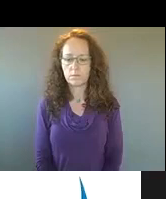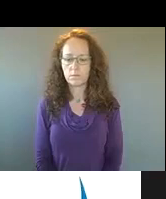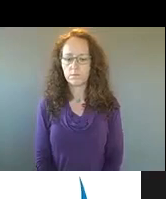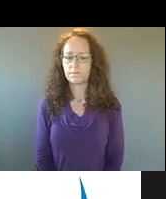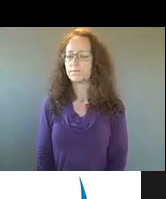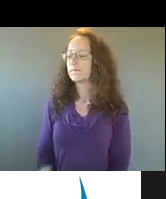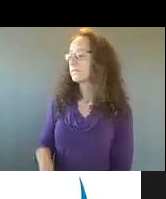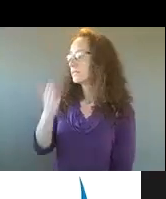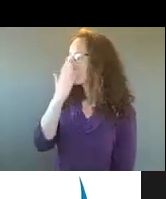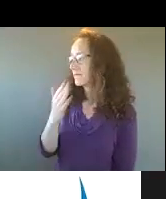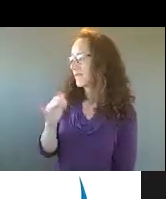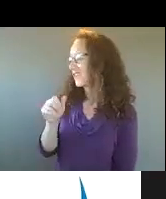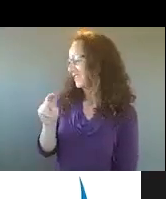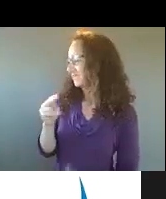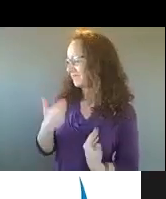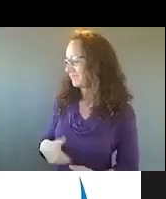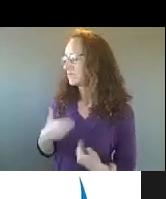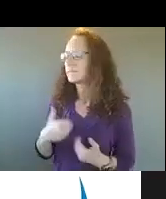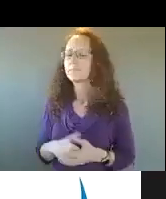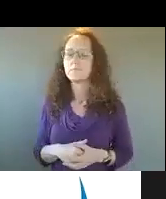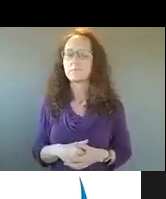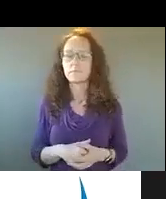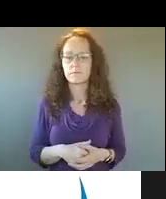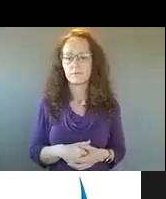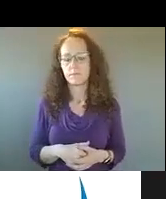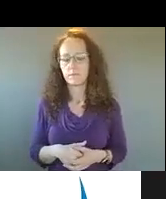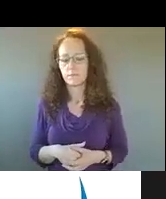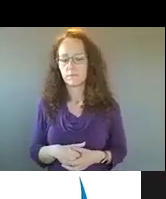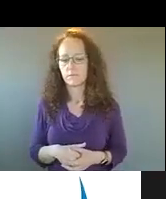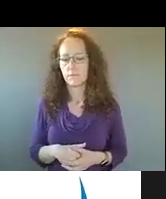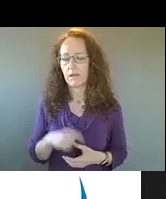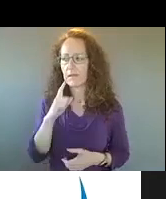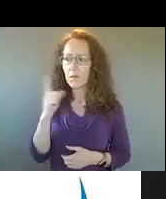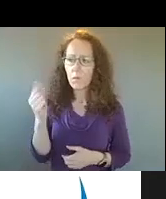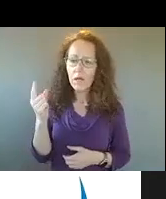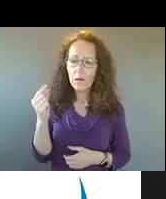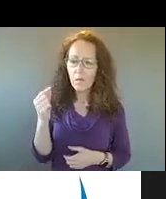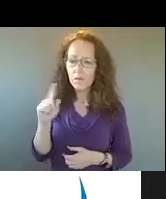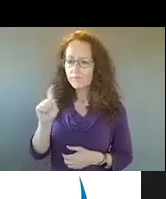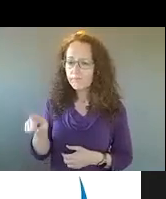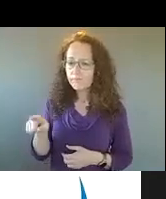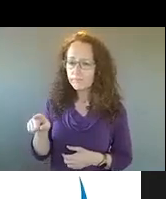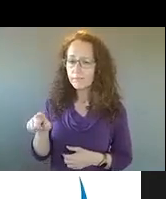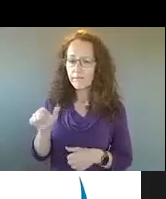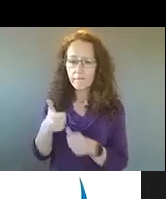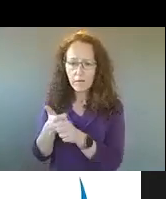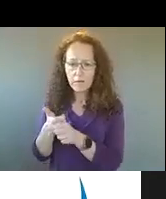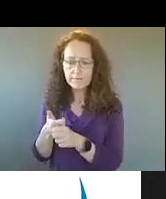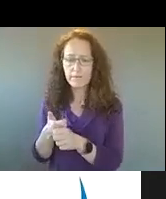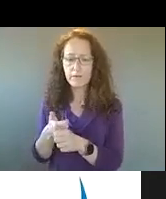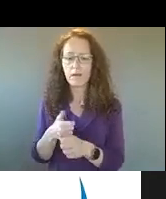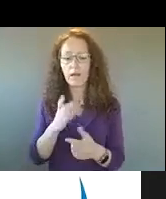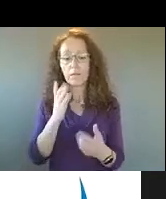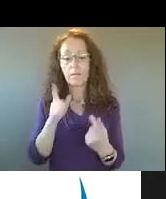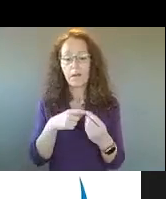Thanks for that, Sasha. Um, and I think there may have been one more follow-up, um, on the interrupters